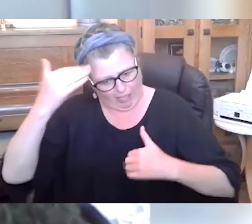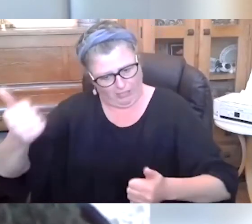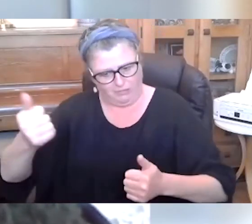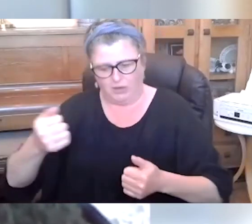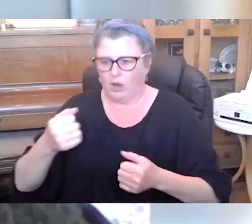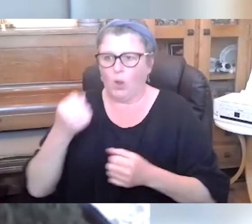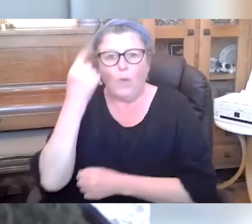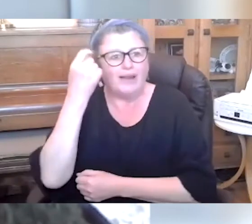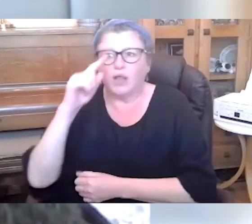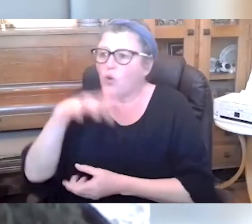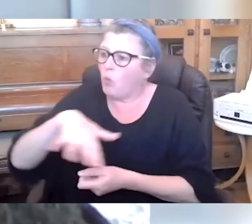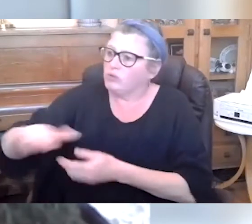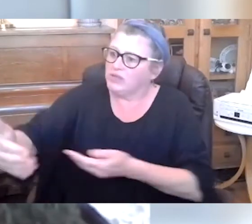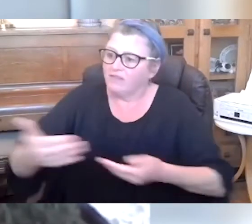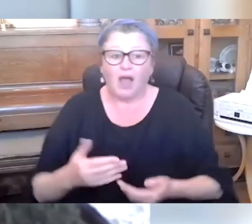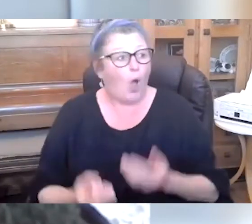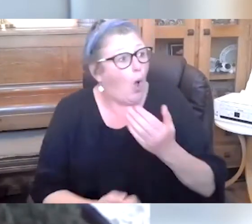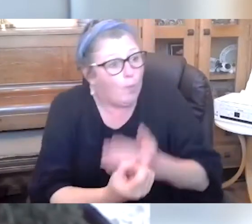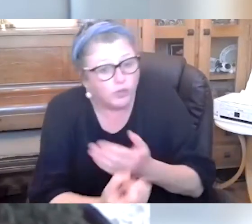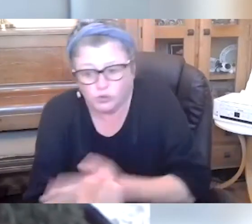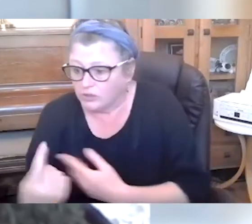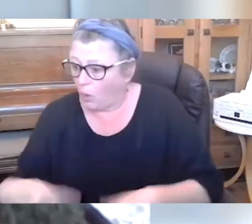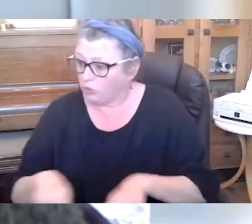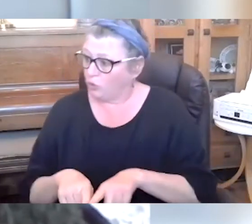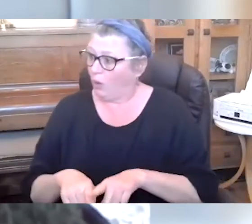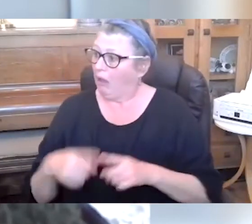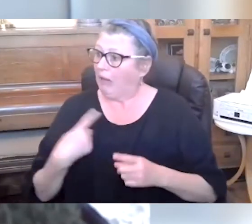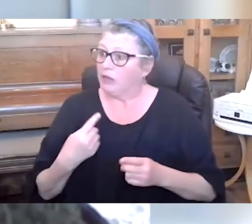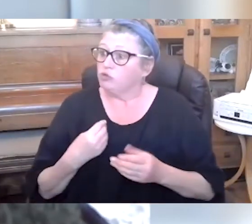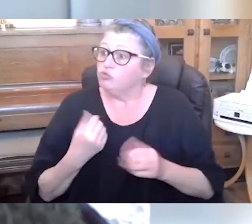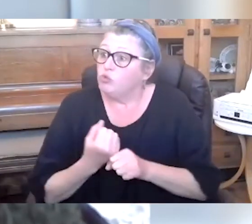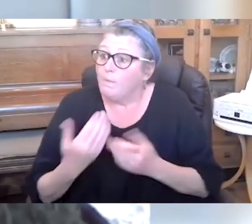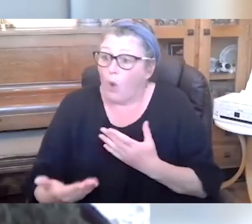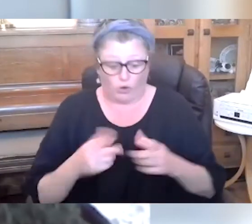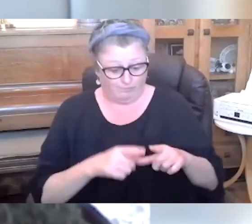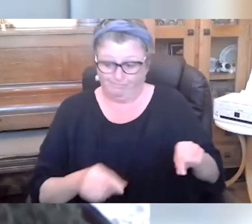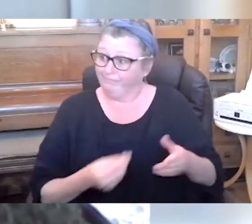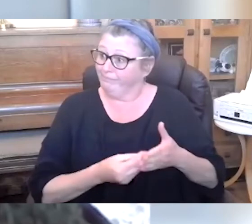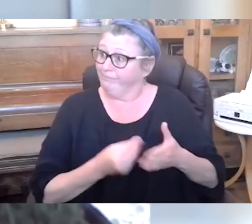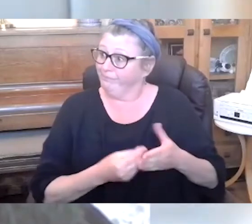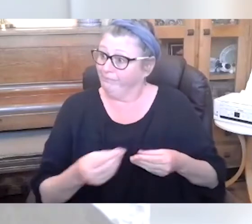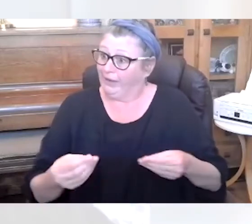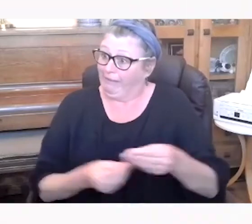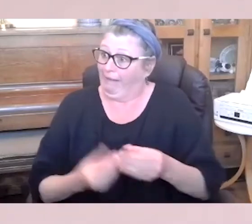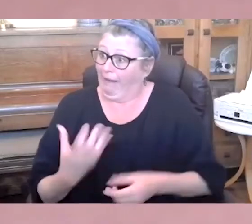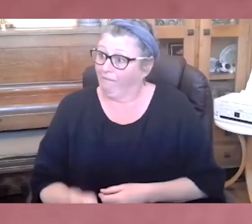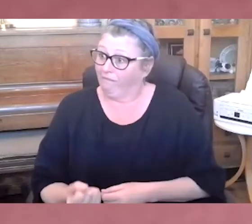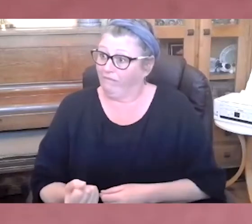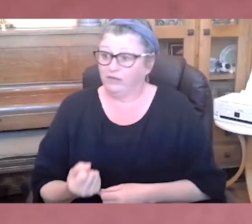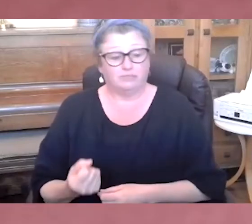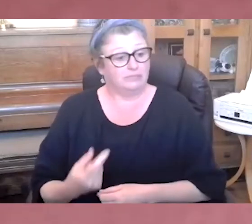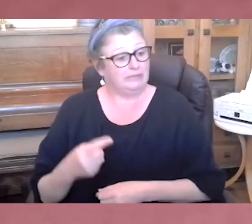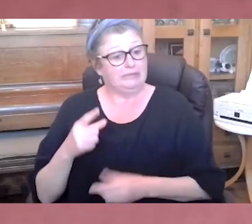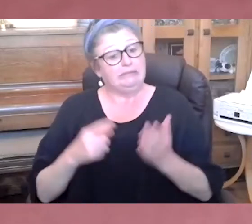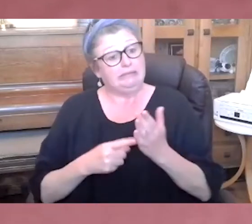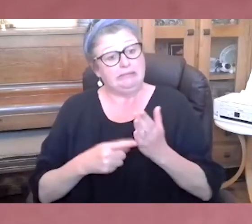and are also able to afford to do more and access many new opportunities. The Tempo Time Credit in Cymru programme